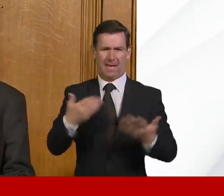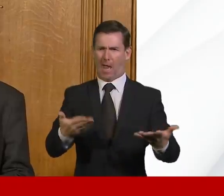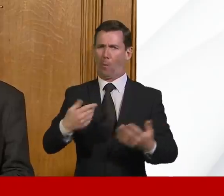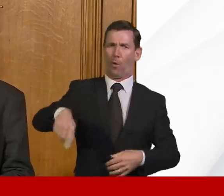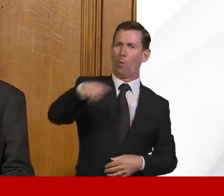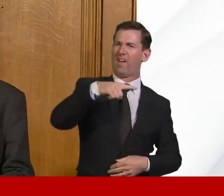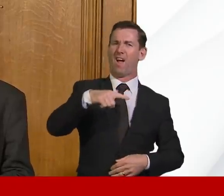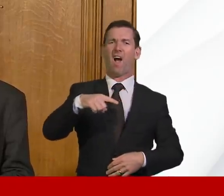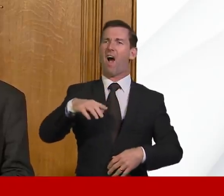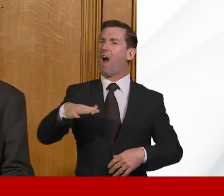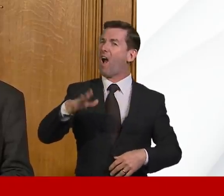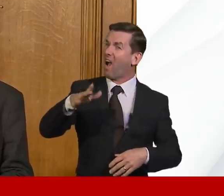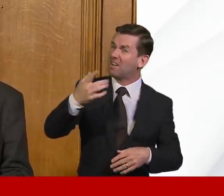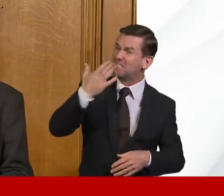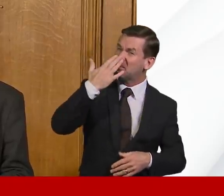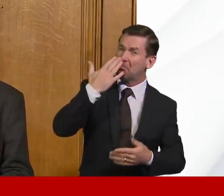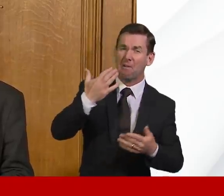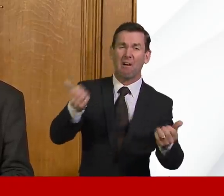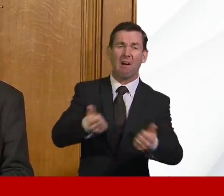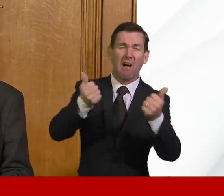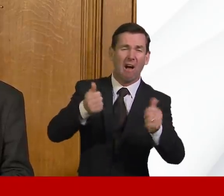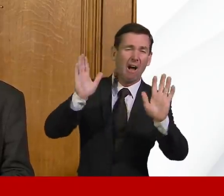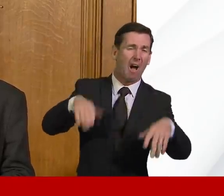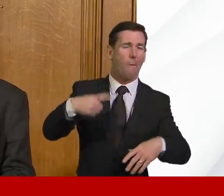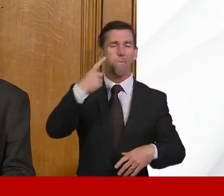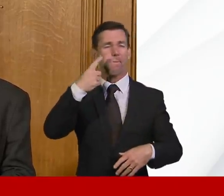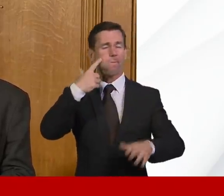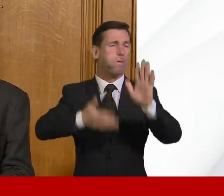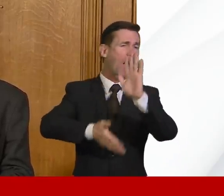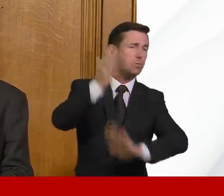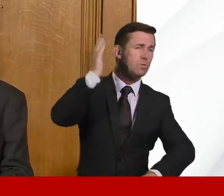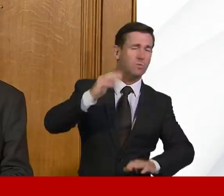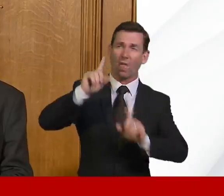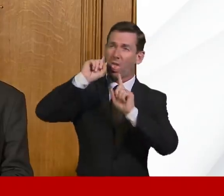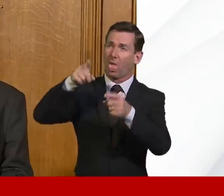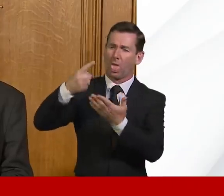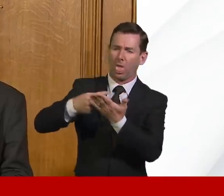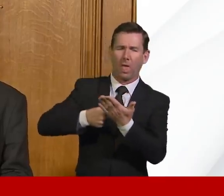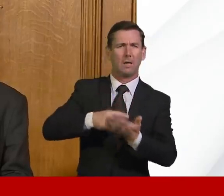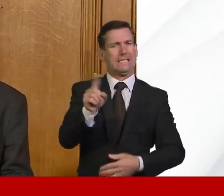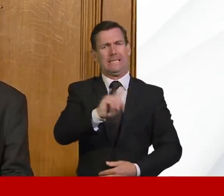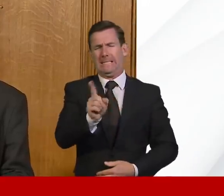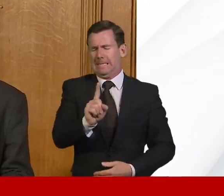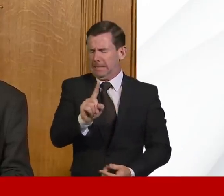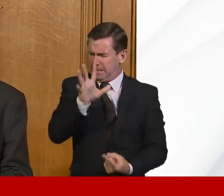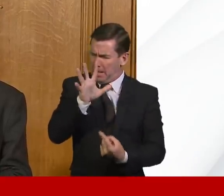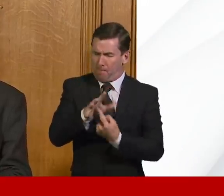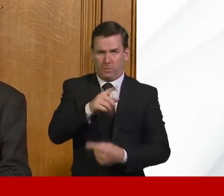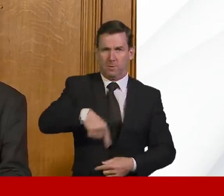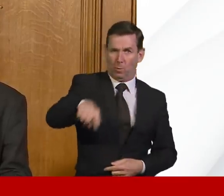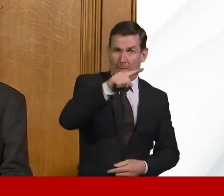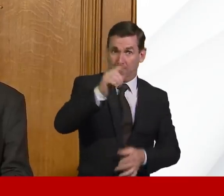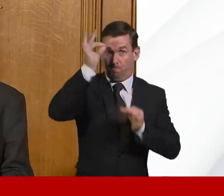the time to really bear down and for all of us to act responsibly to reduce that transmission. And if we do that,